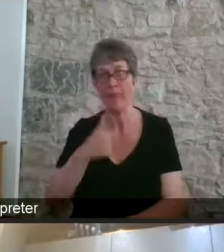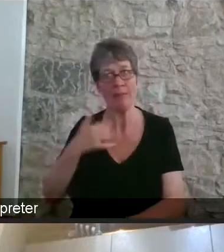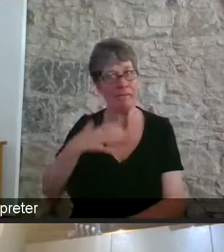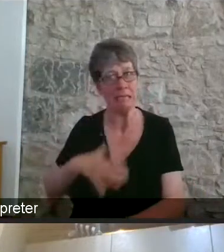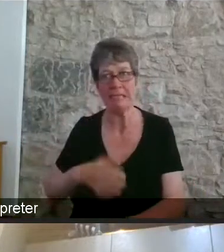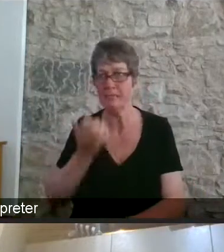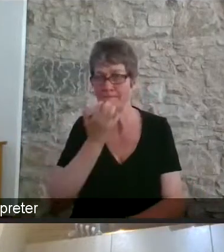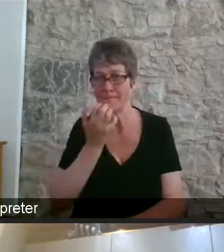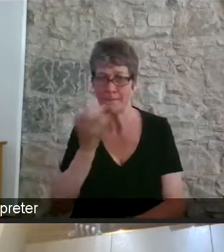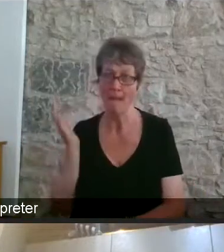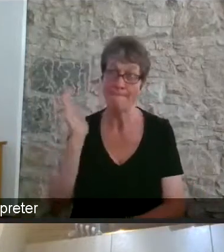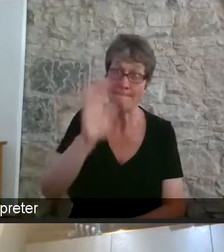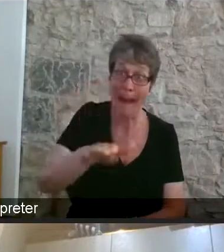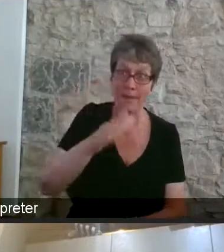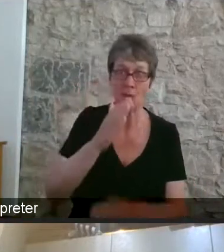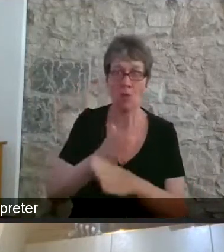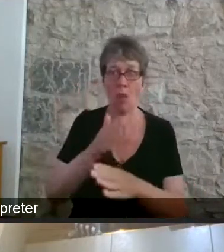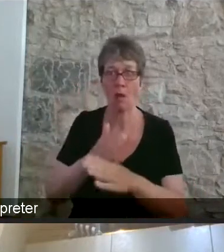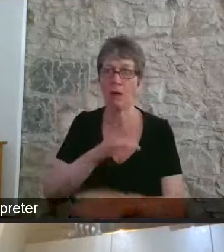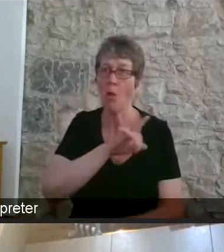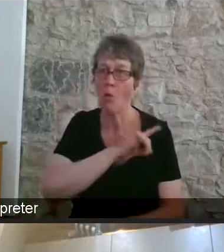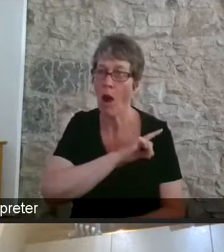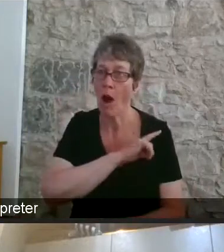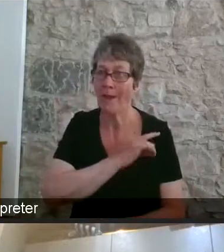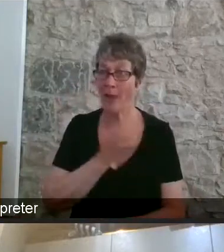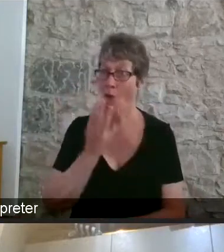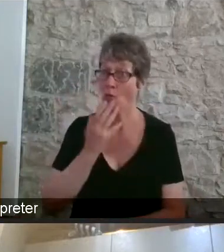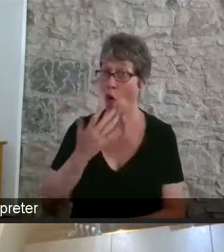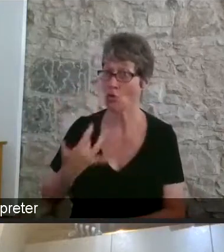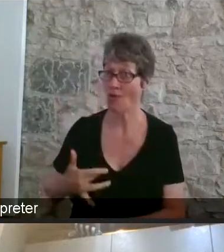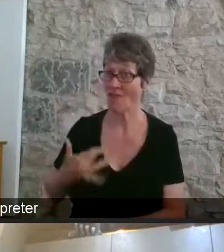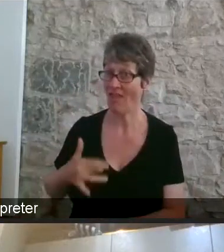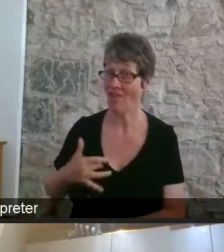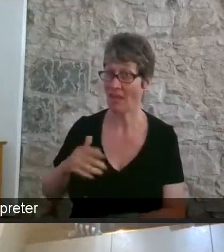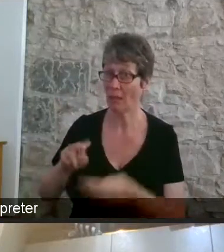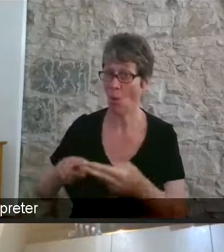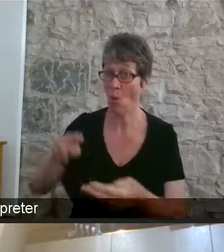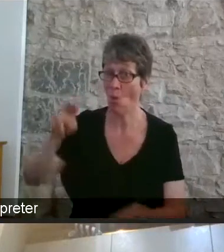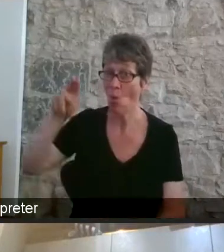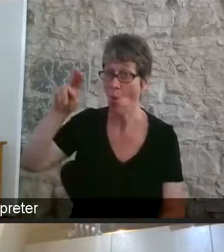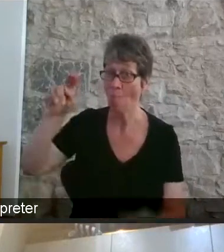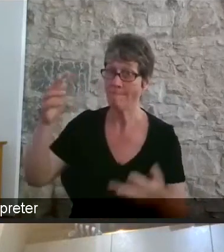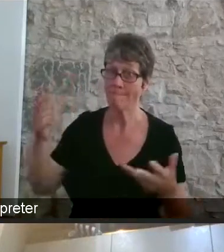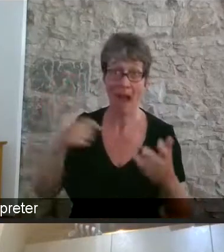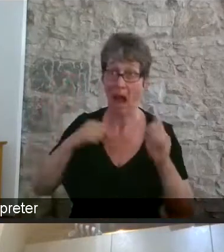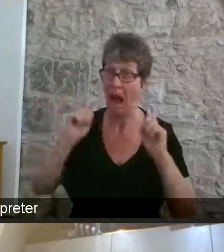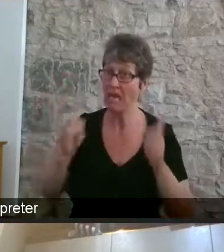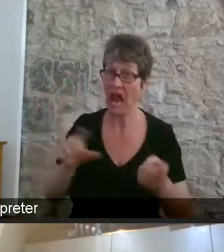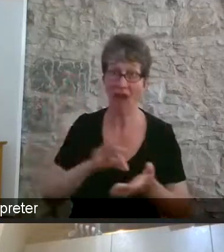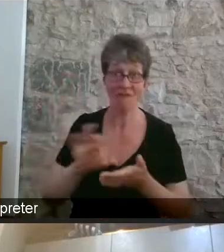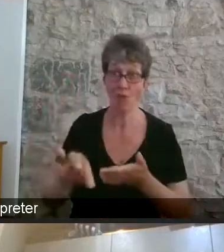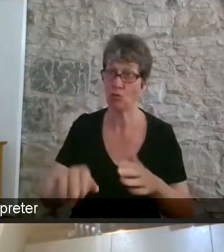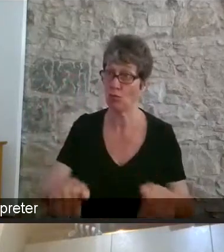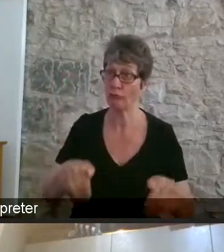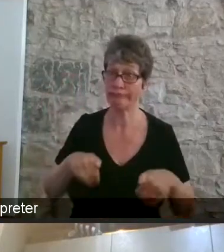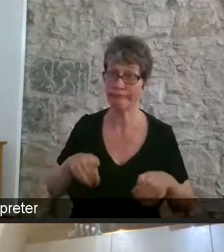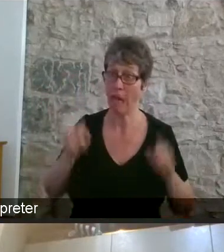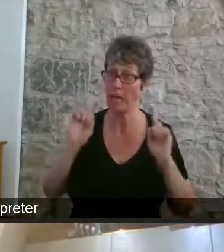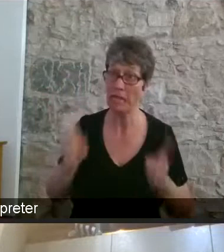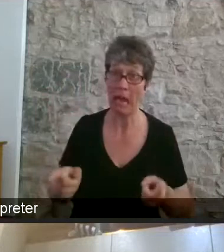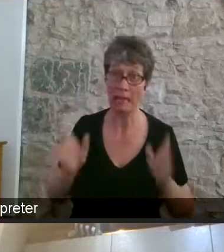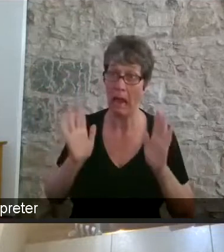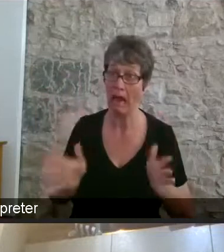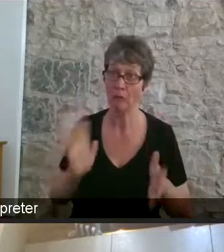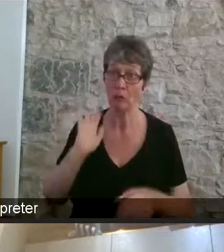simply cannot afford to be outside of paid employment. Geoffrey Mitchell Thank you for that. I am sure we touch on these subjects as a